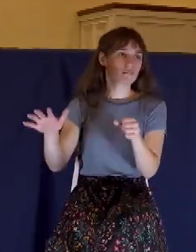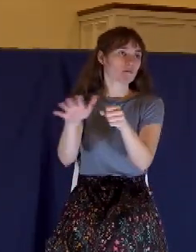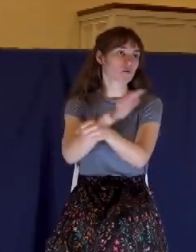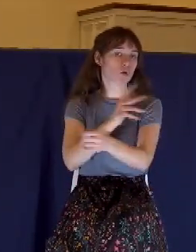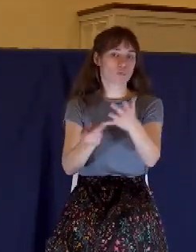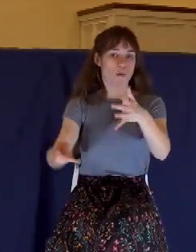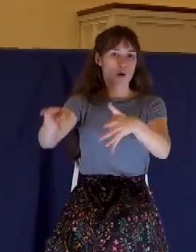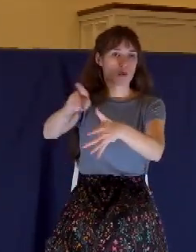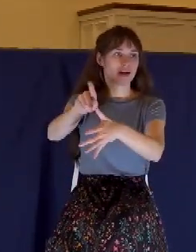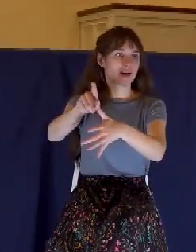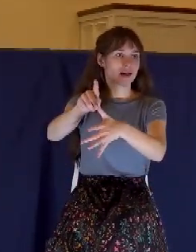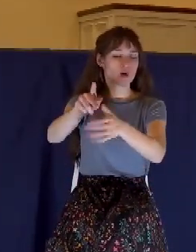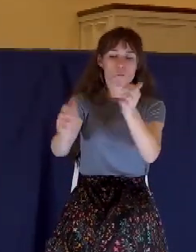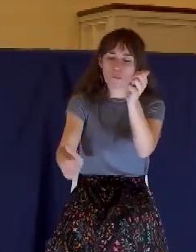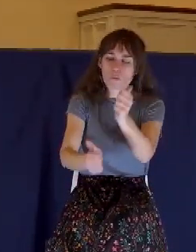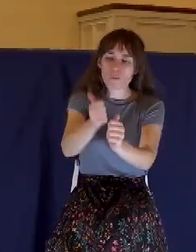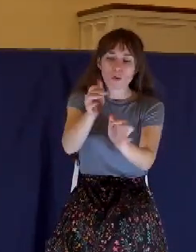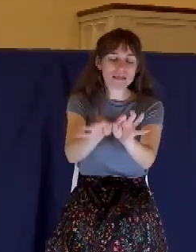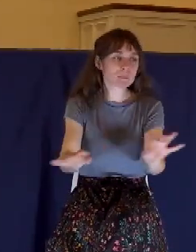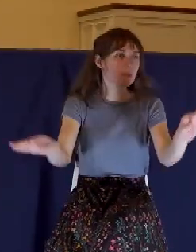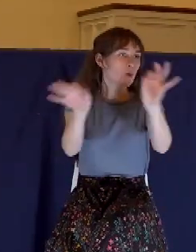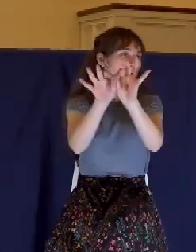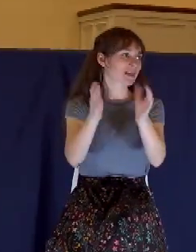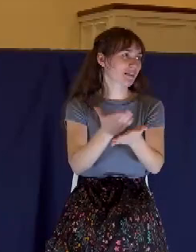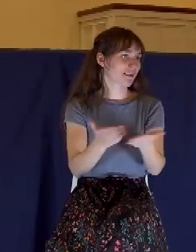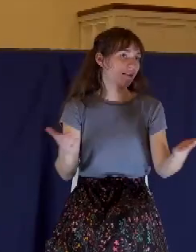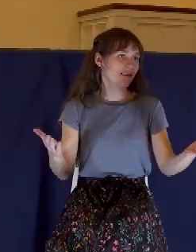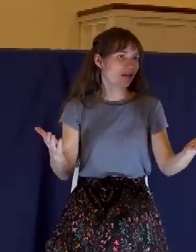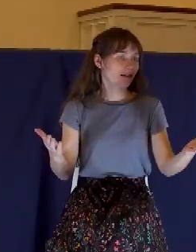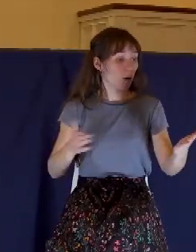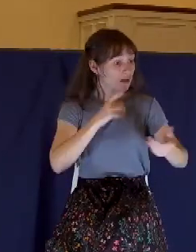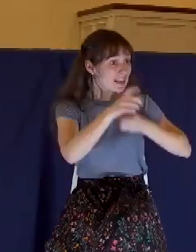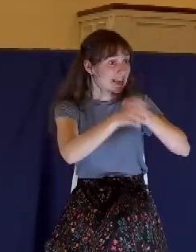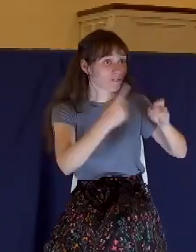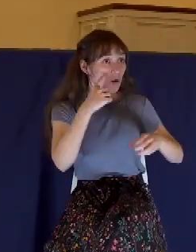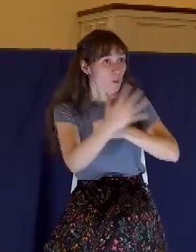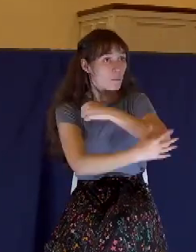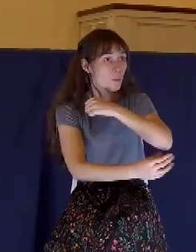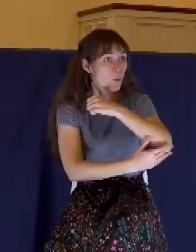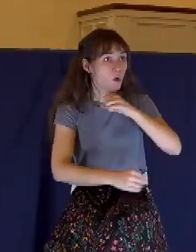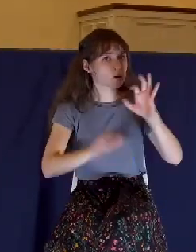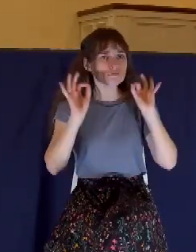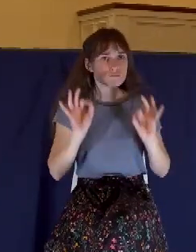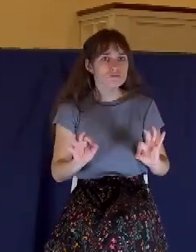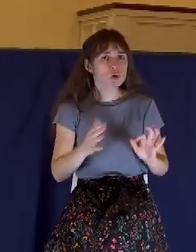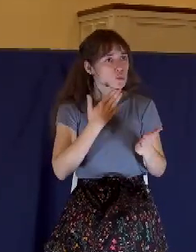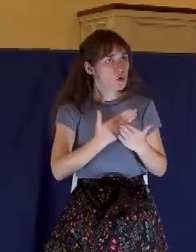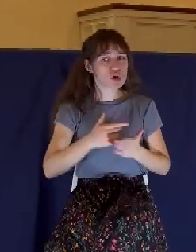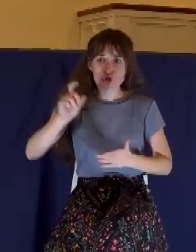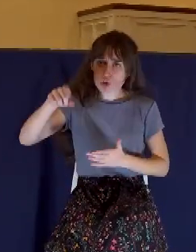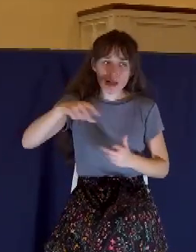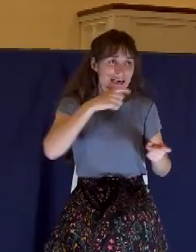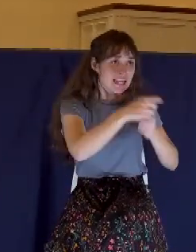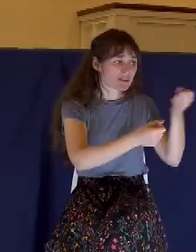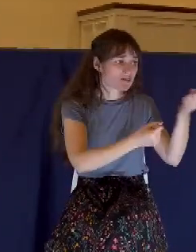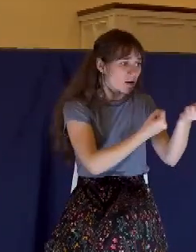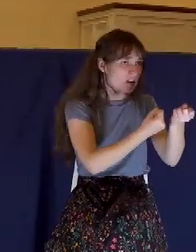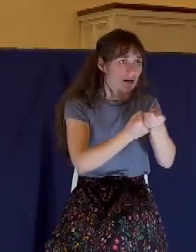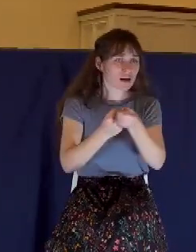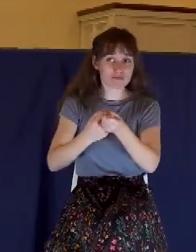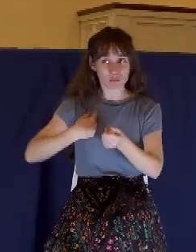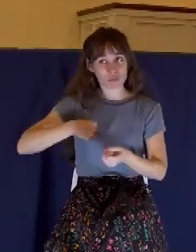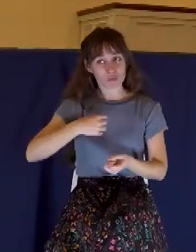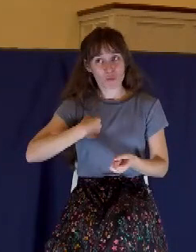That's the highest thing that we do. Nothing wrong with giving to the poor. We should give to the poor. In we don't do it enough.